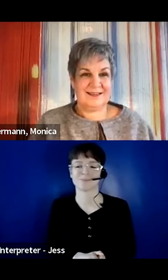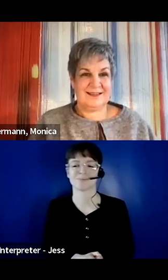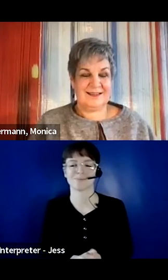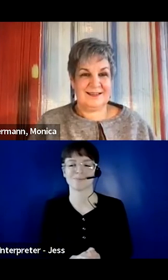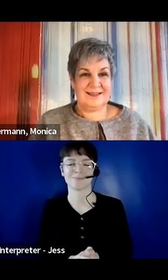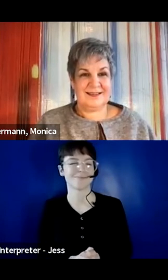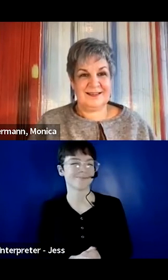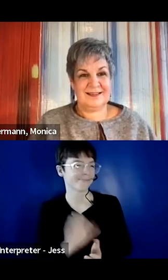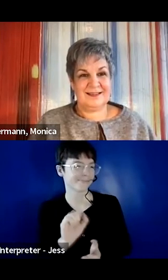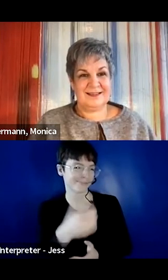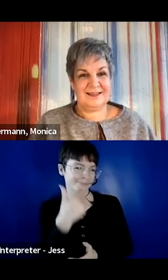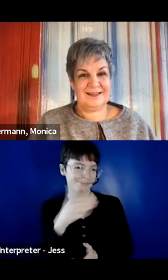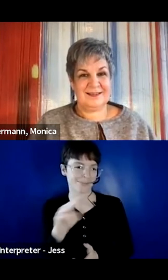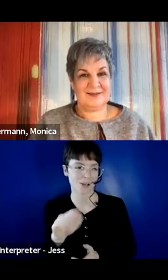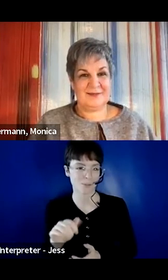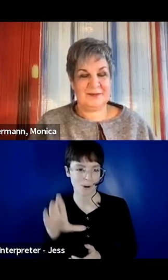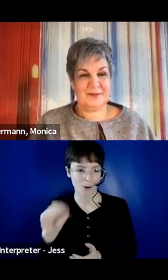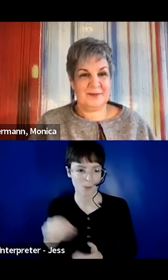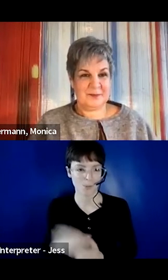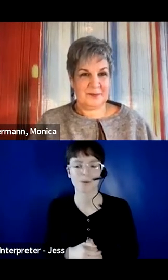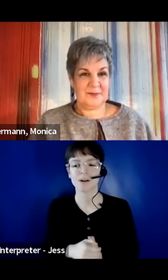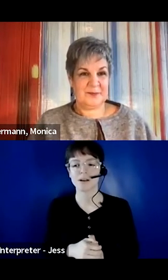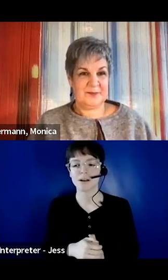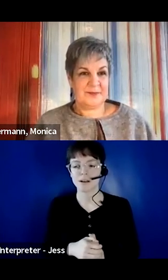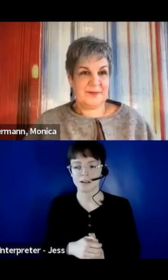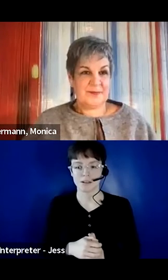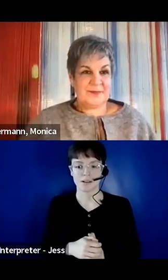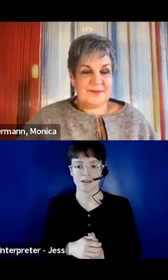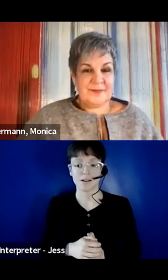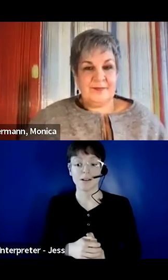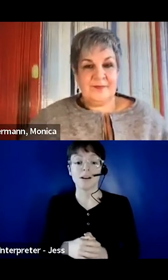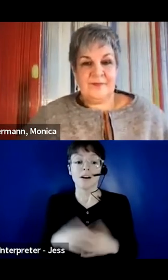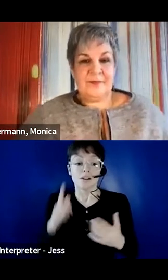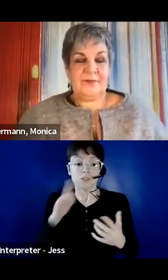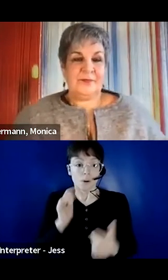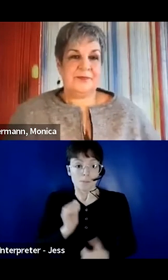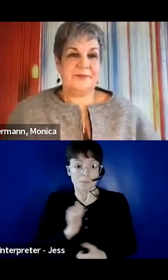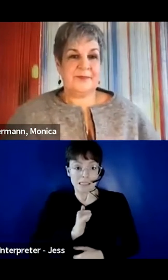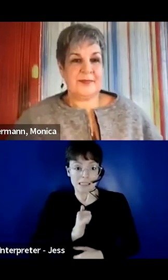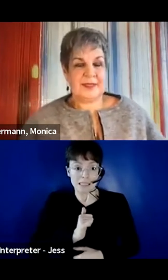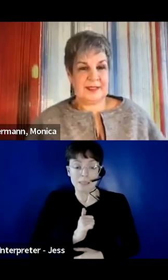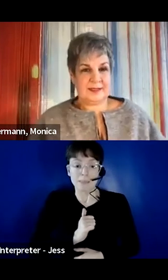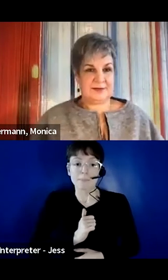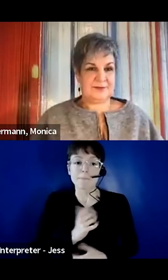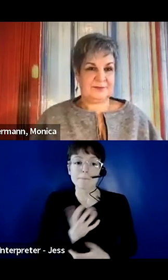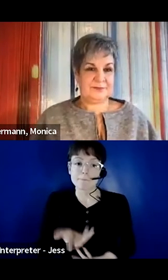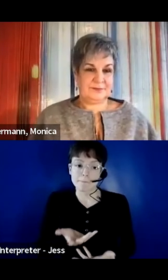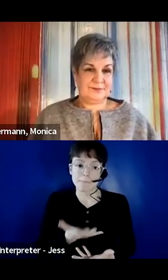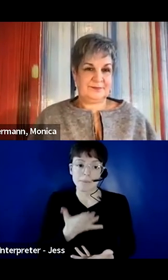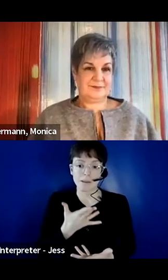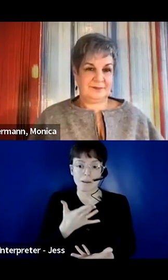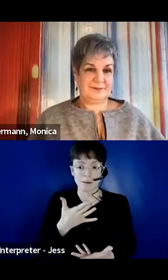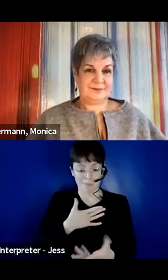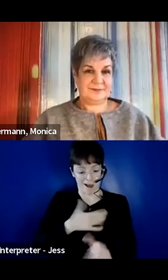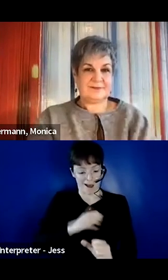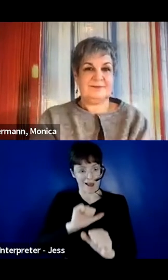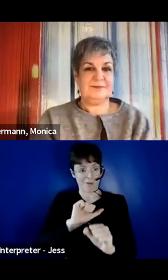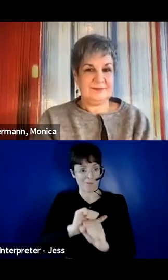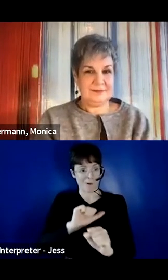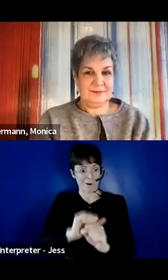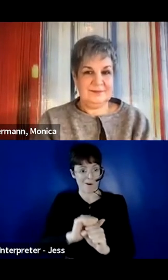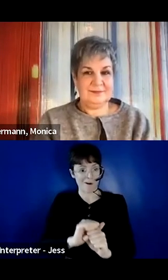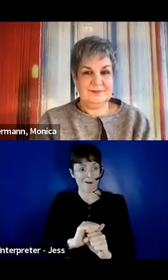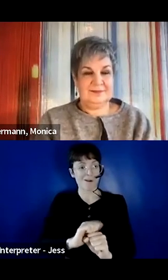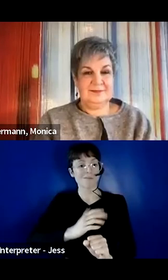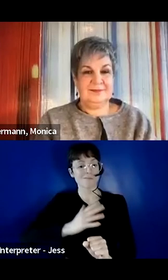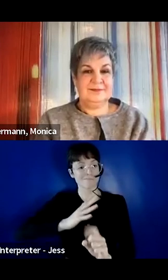Thanks, Marco. So, so for me and, you know, my workplace or workspace,